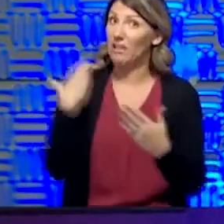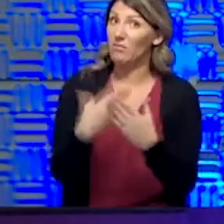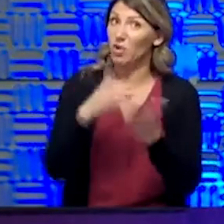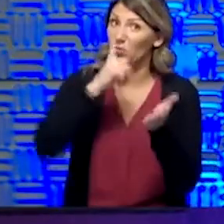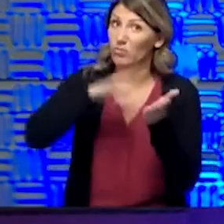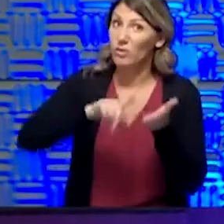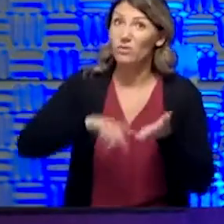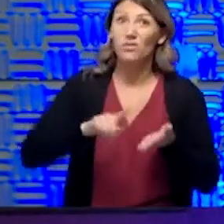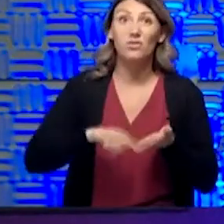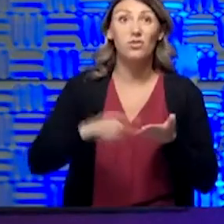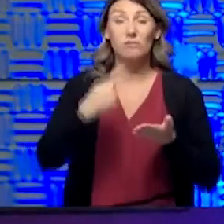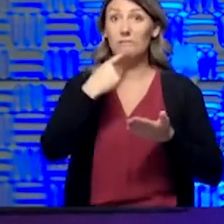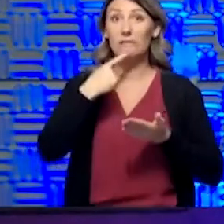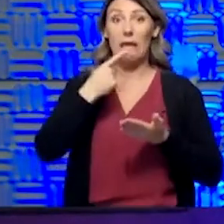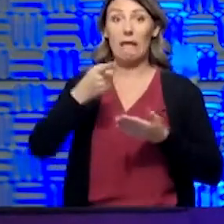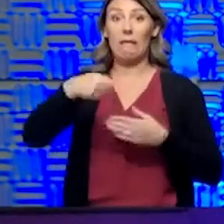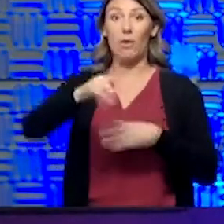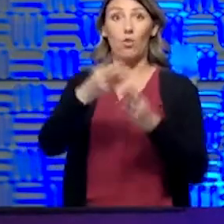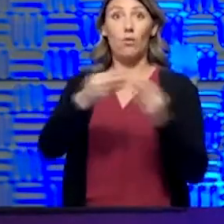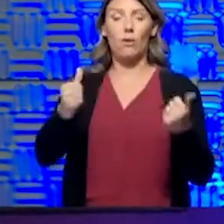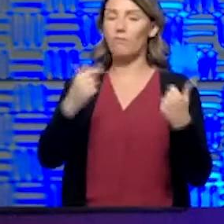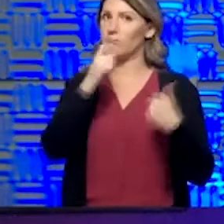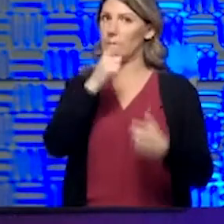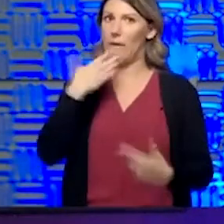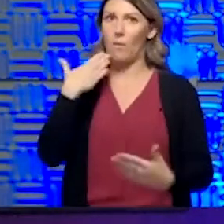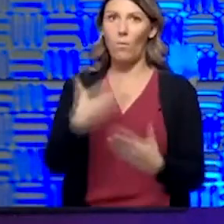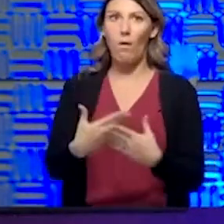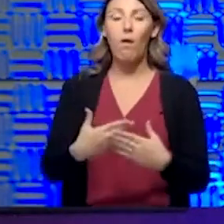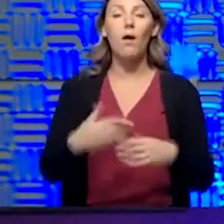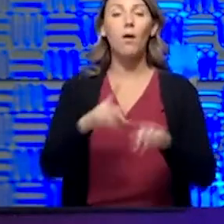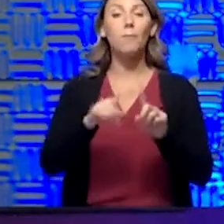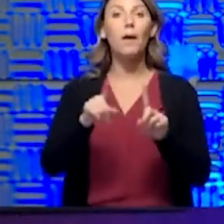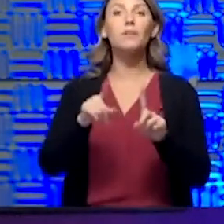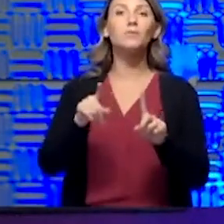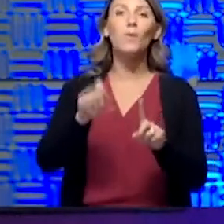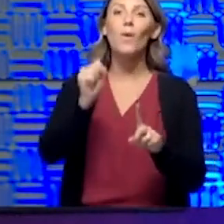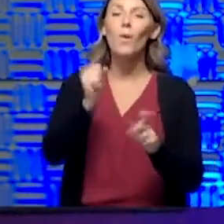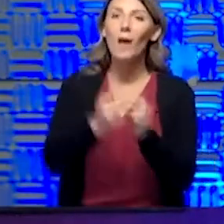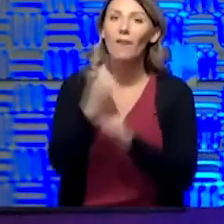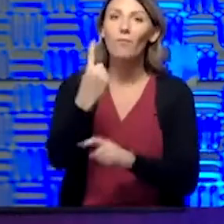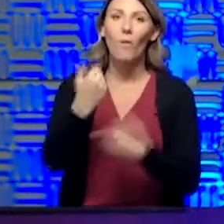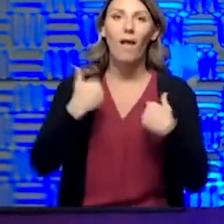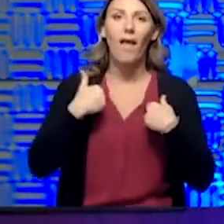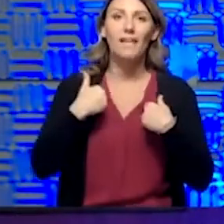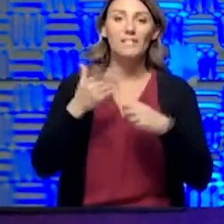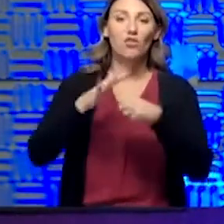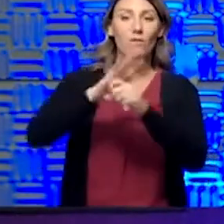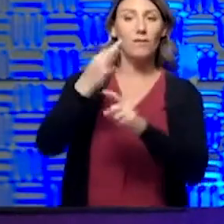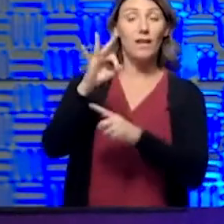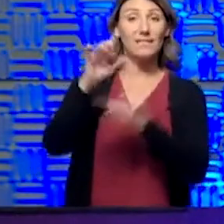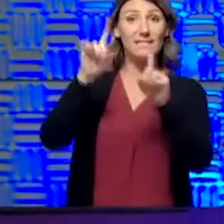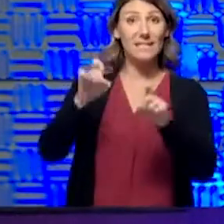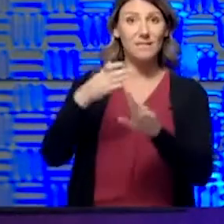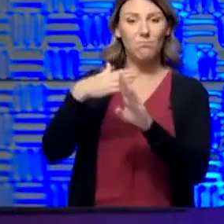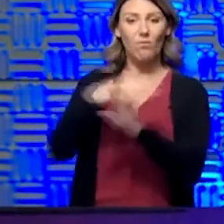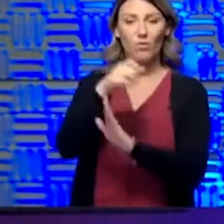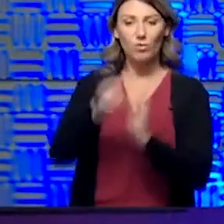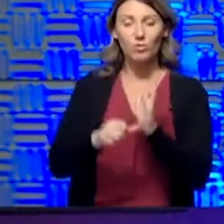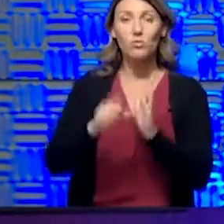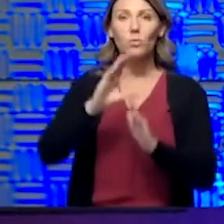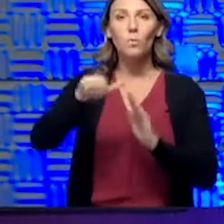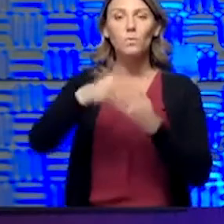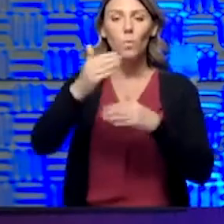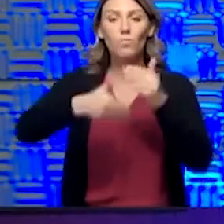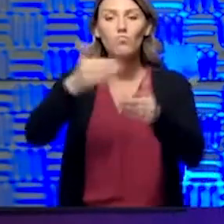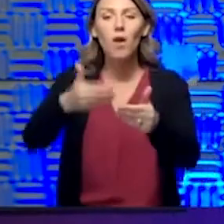well. So we don't want that to happen. So everybody gets a COVID test before surgery. The second thing is we have a whole process for keeping people